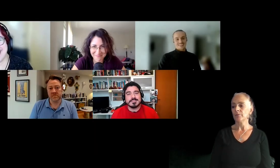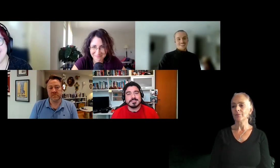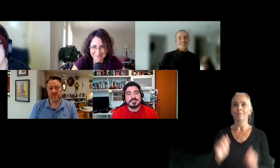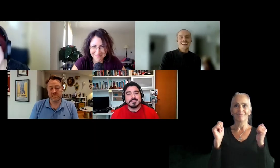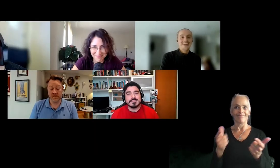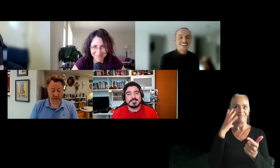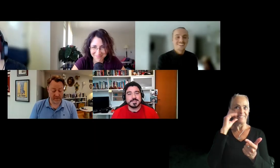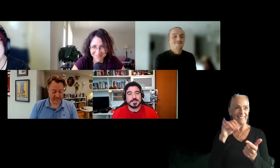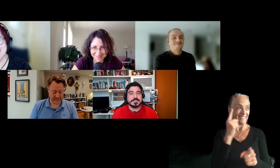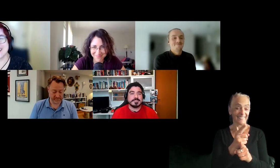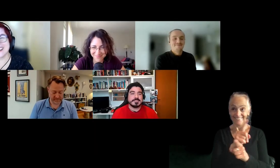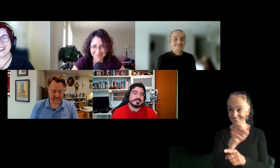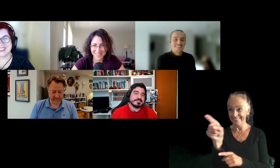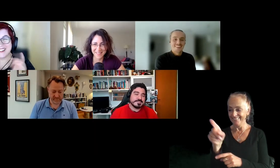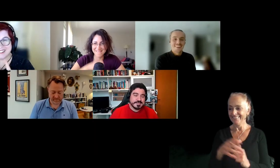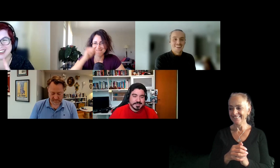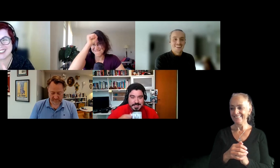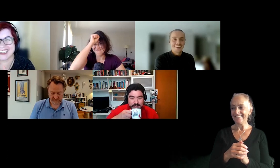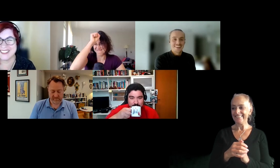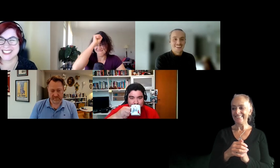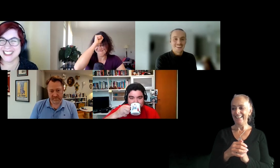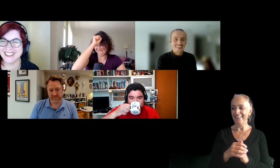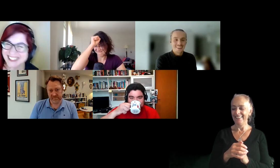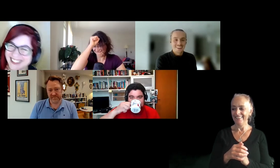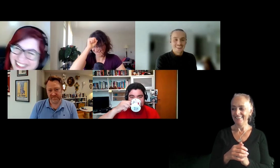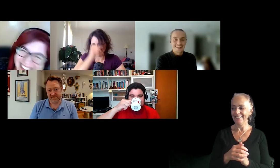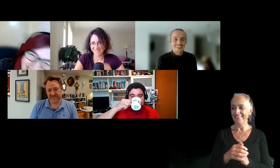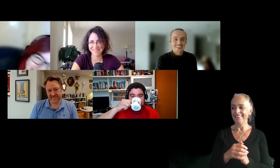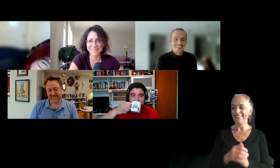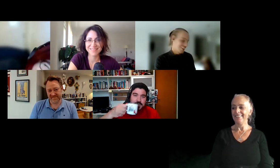there, even though we're not working with teams.